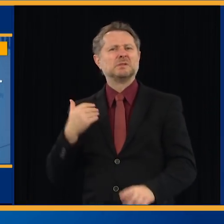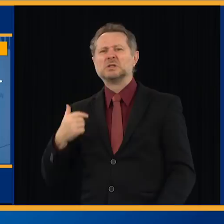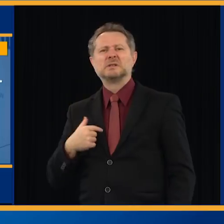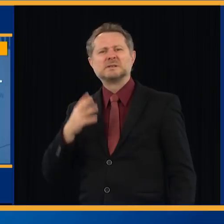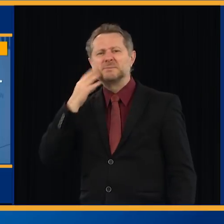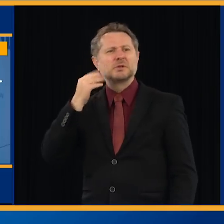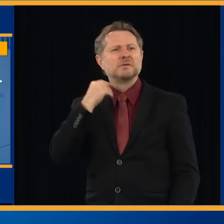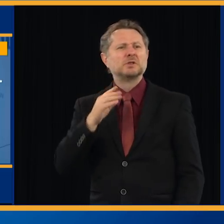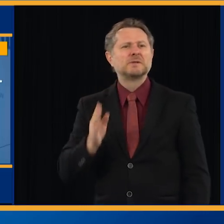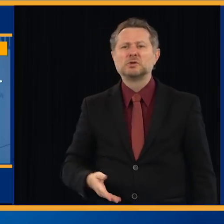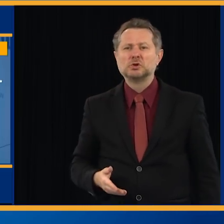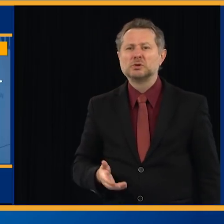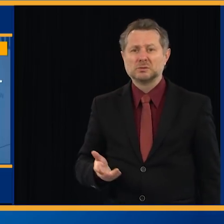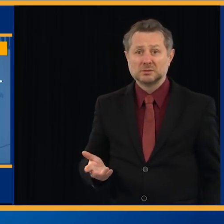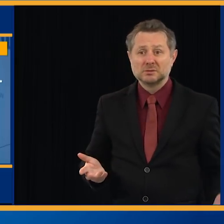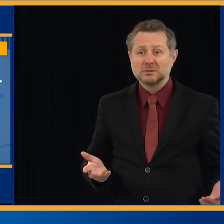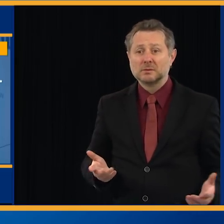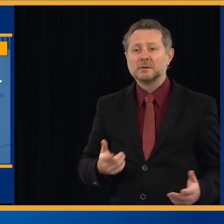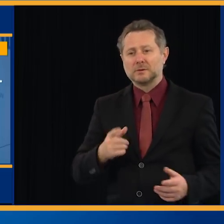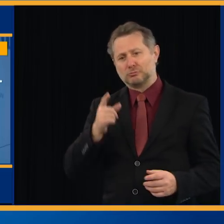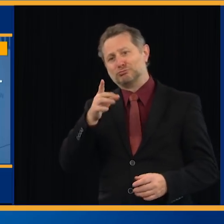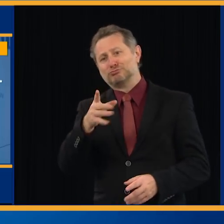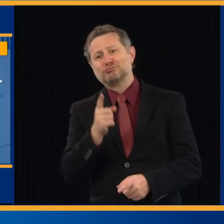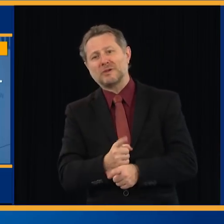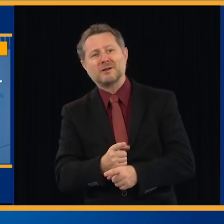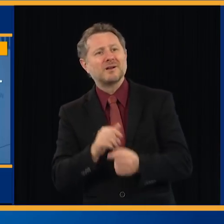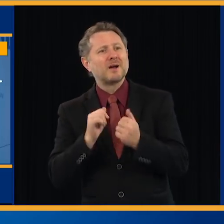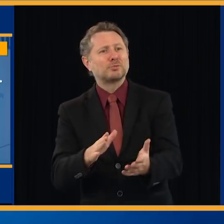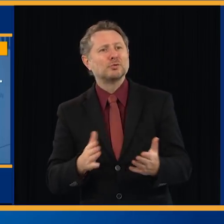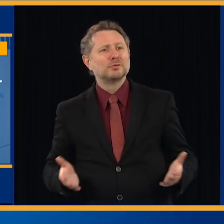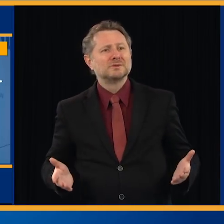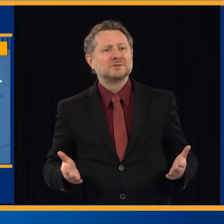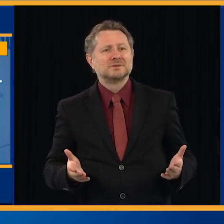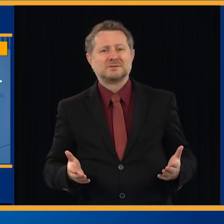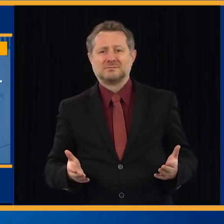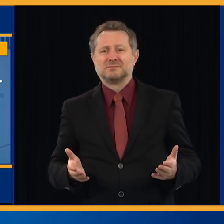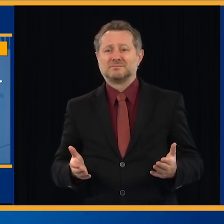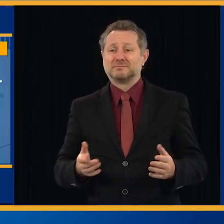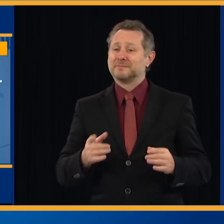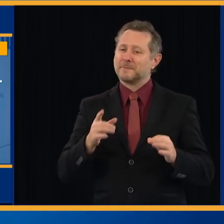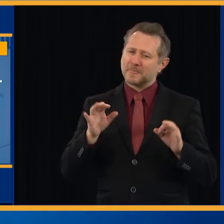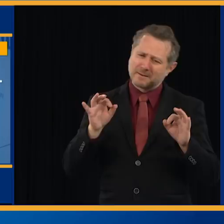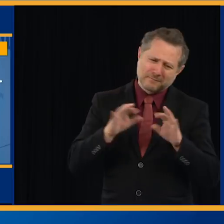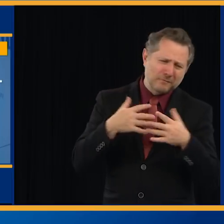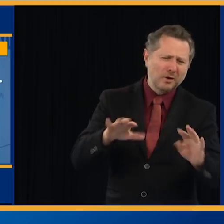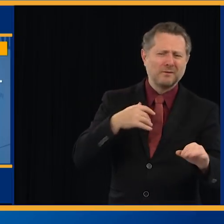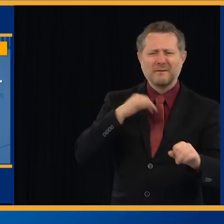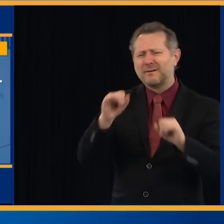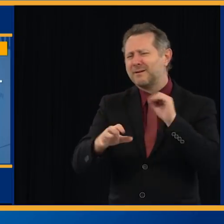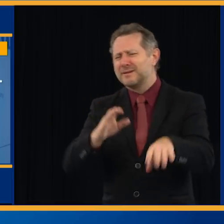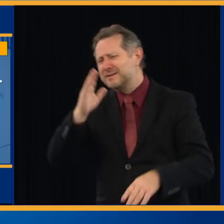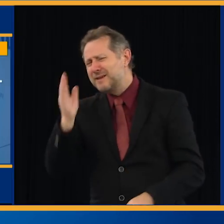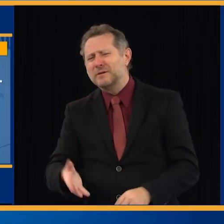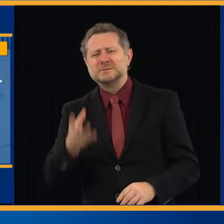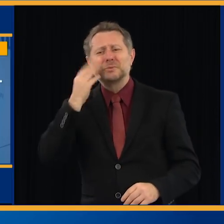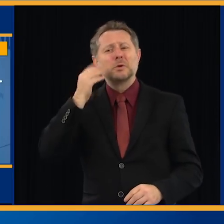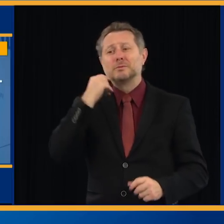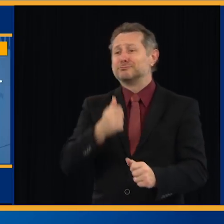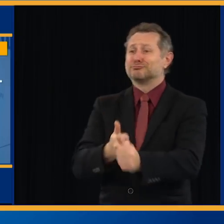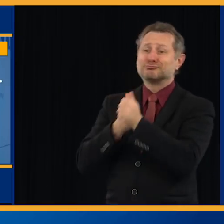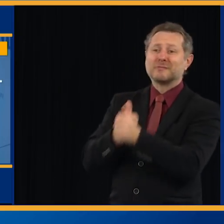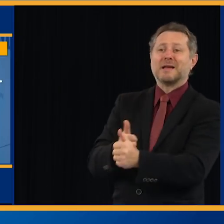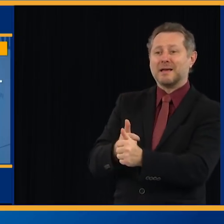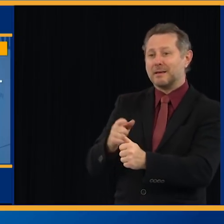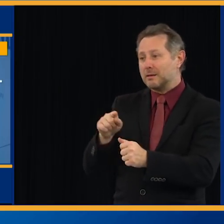the right thing to do. That is, as we said, we've never done tracing before. We've never done disinfecting train